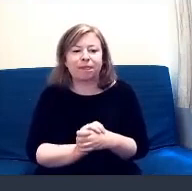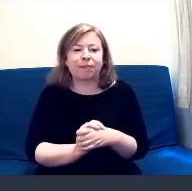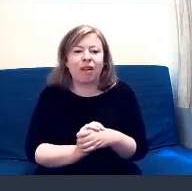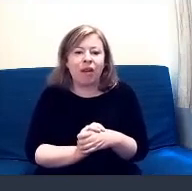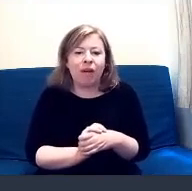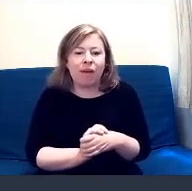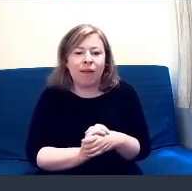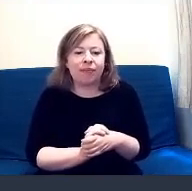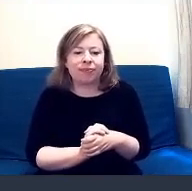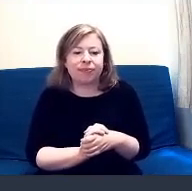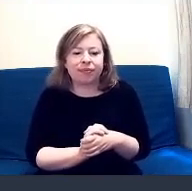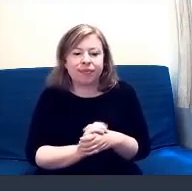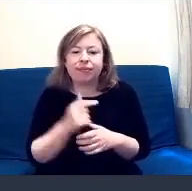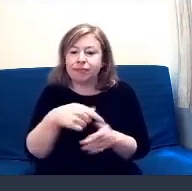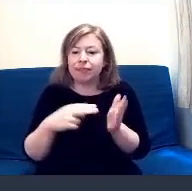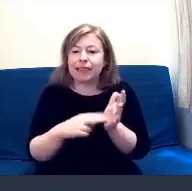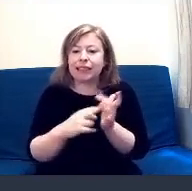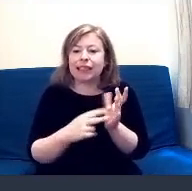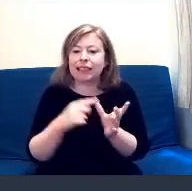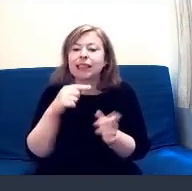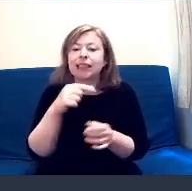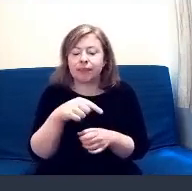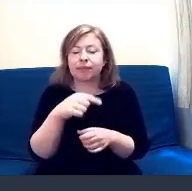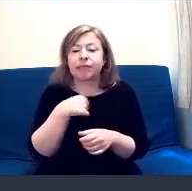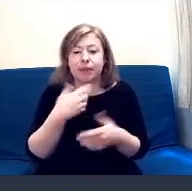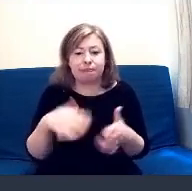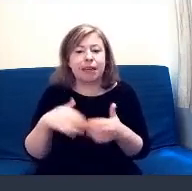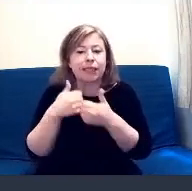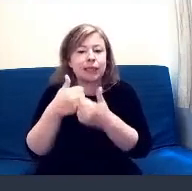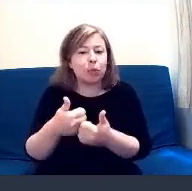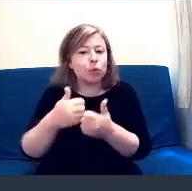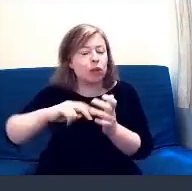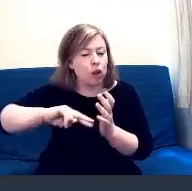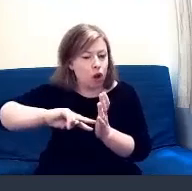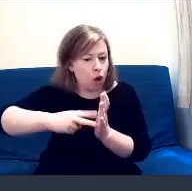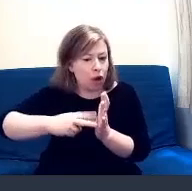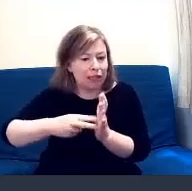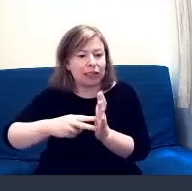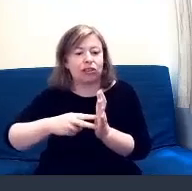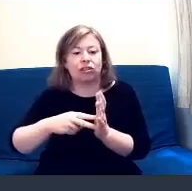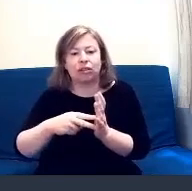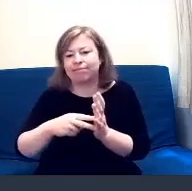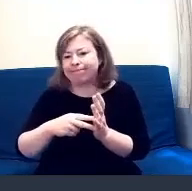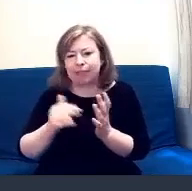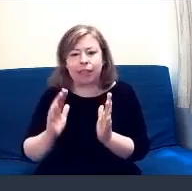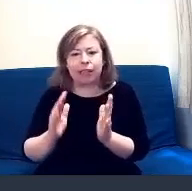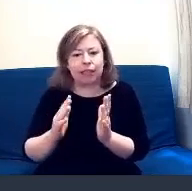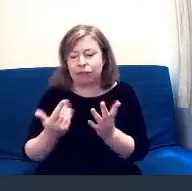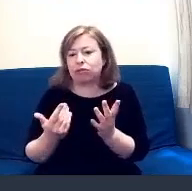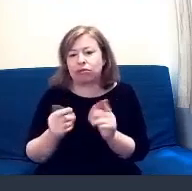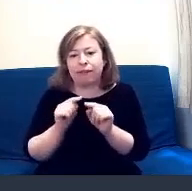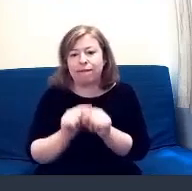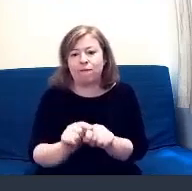And while we have been supporting organisations to meet their kind of duties under the Equality Act.